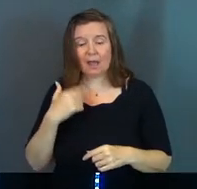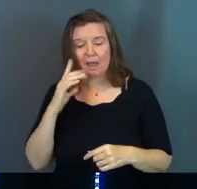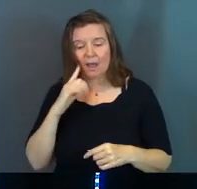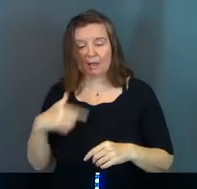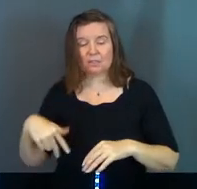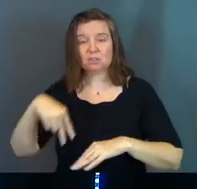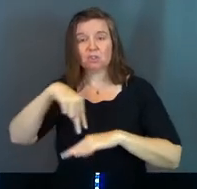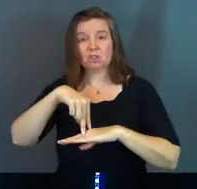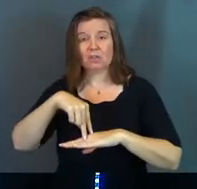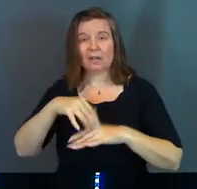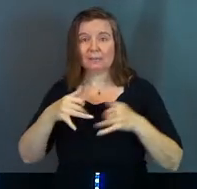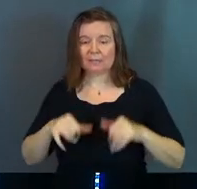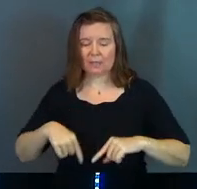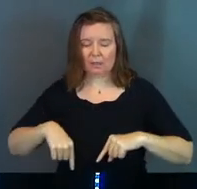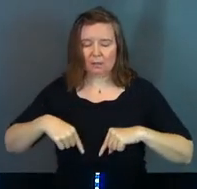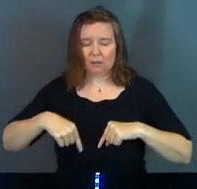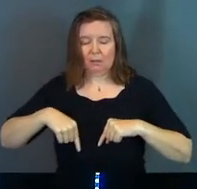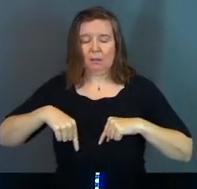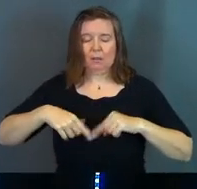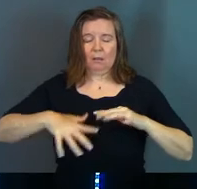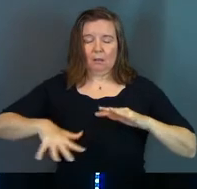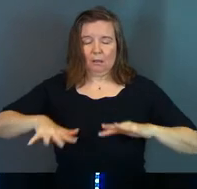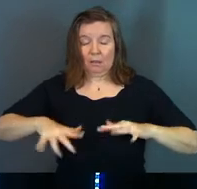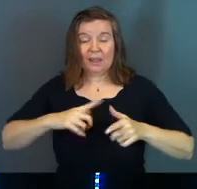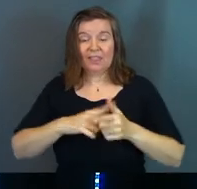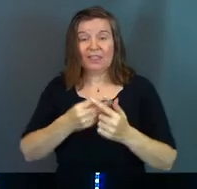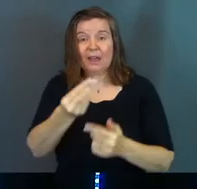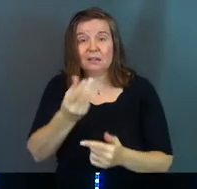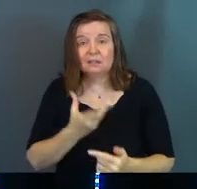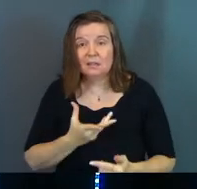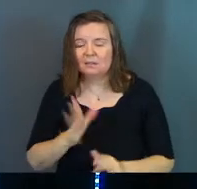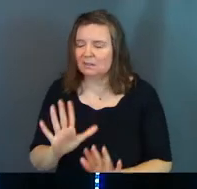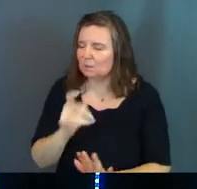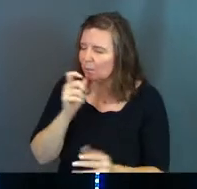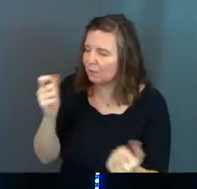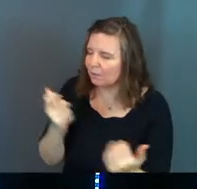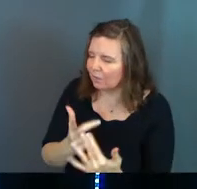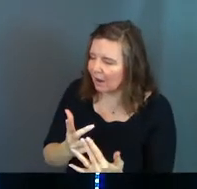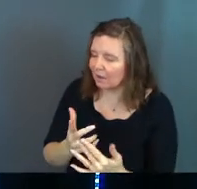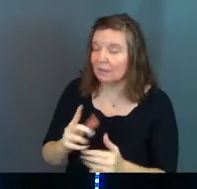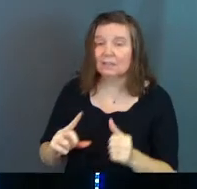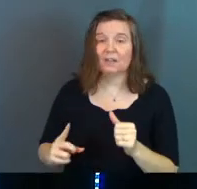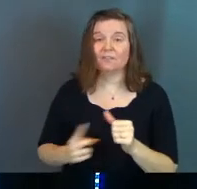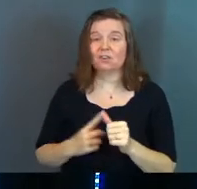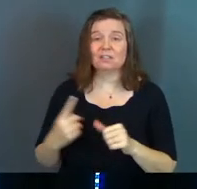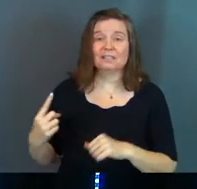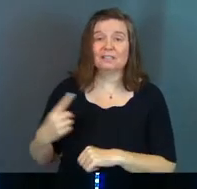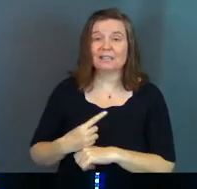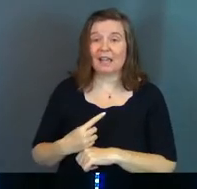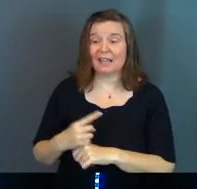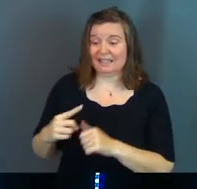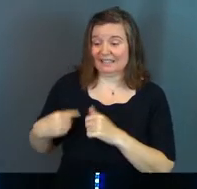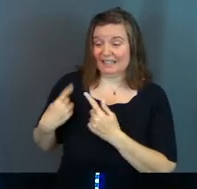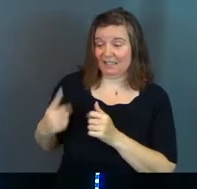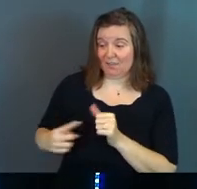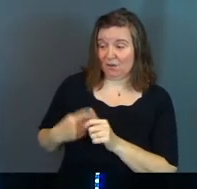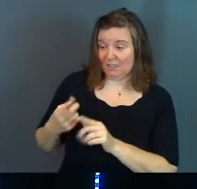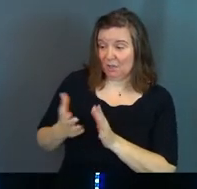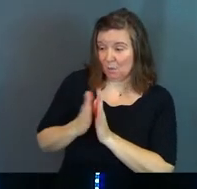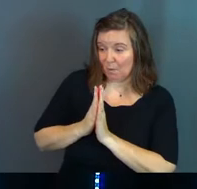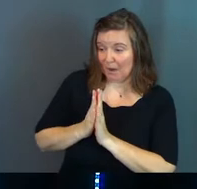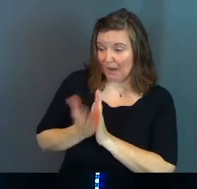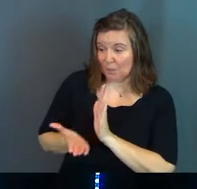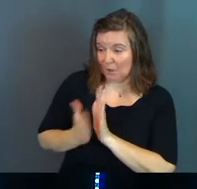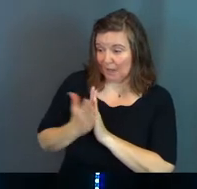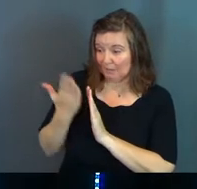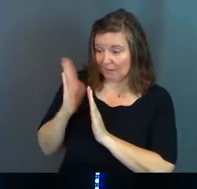I stood up, still trembling. Verse 12, then he said, don't be afraid, Daniel. Since the first day, watch this, since